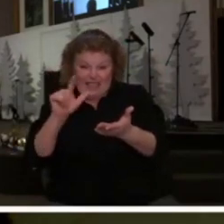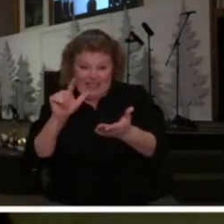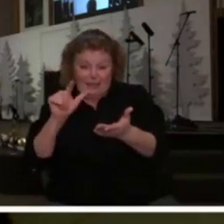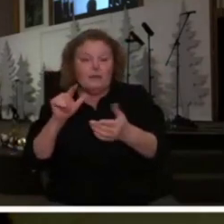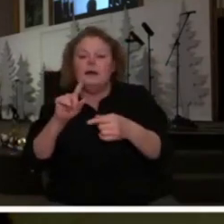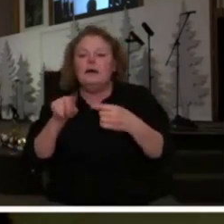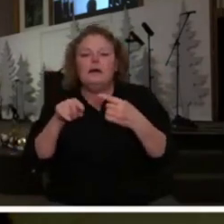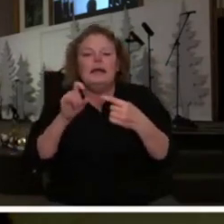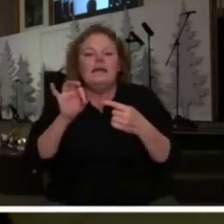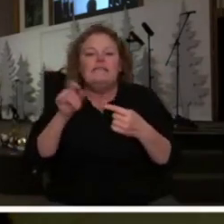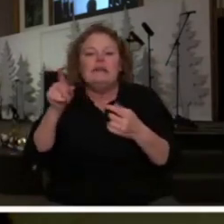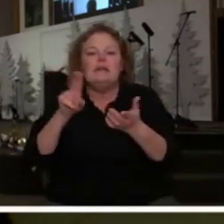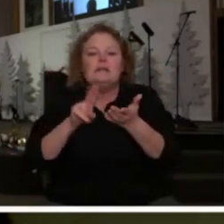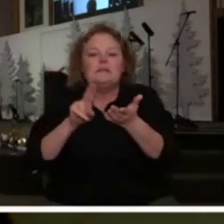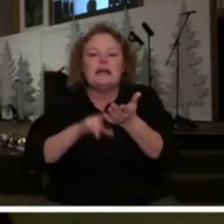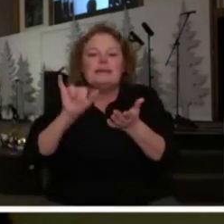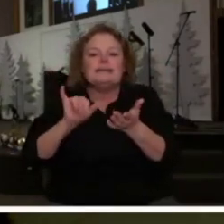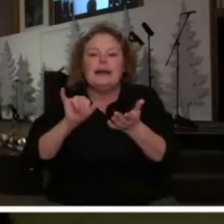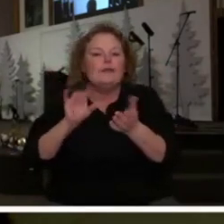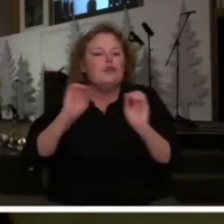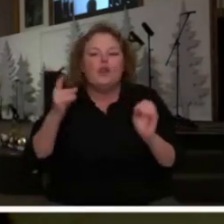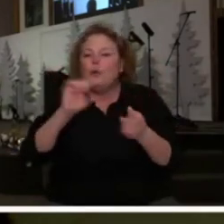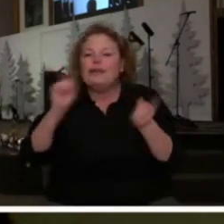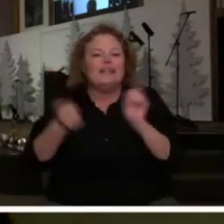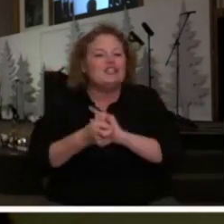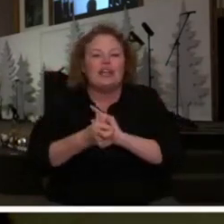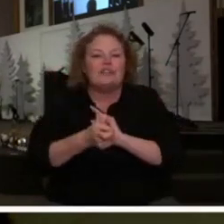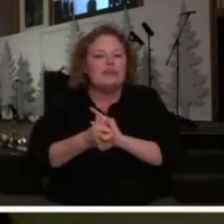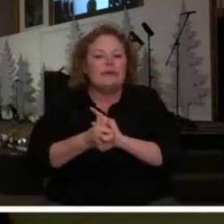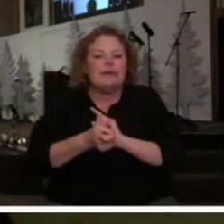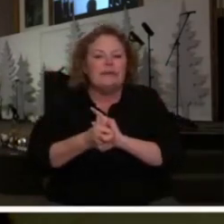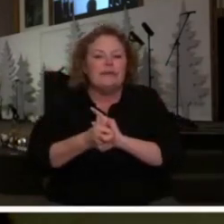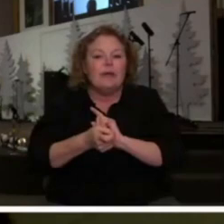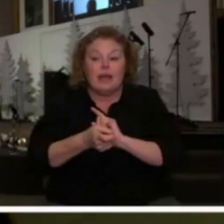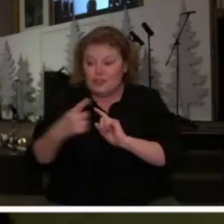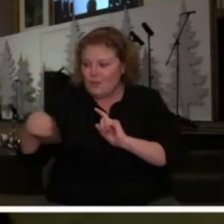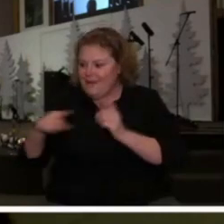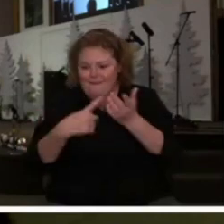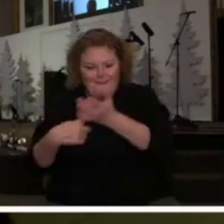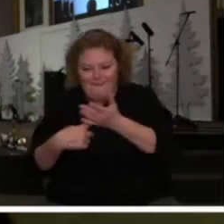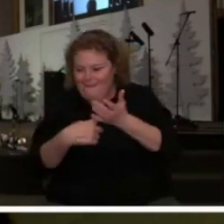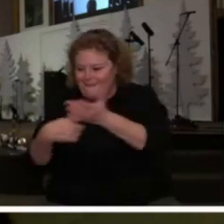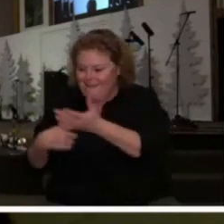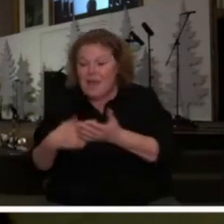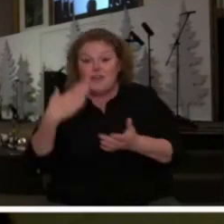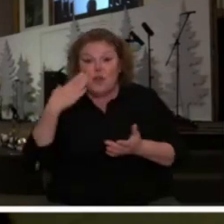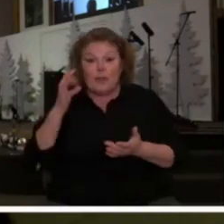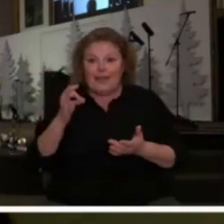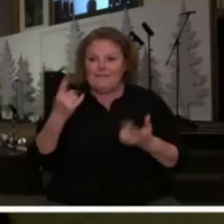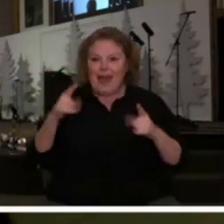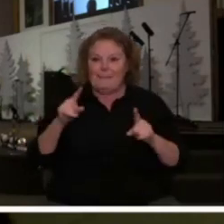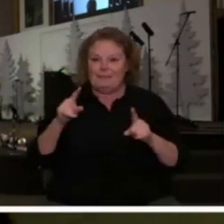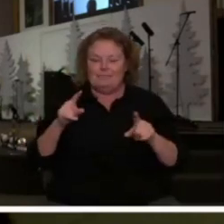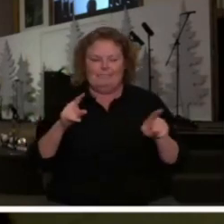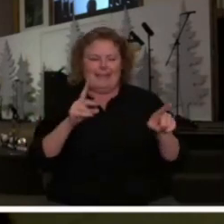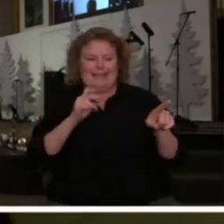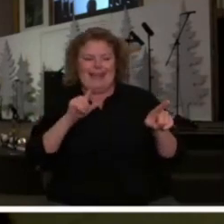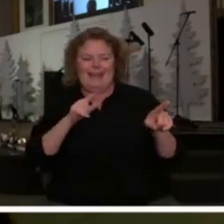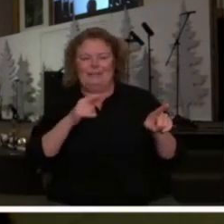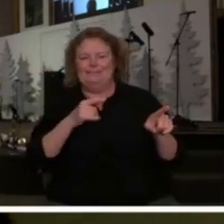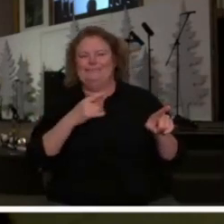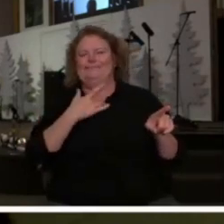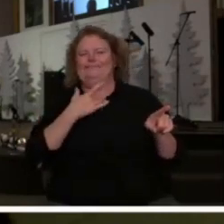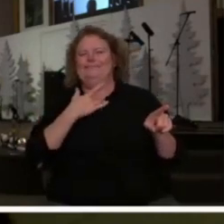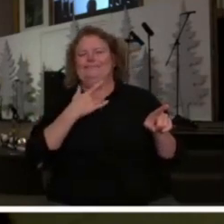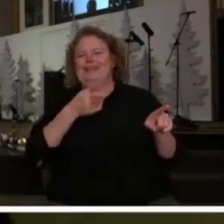and they created this whole plan together knowing that if this comes to pass Daniel is going